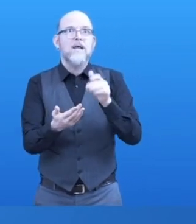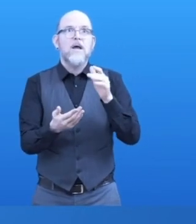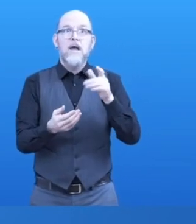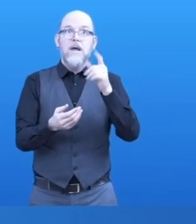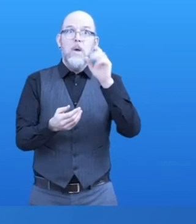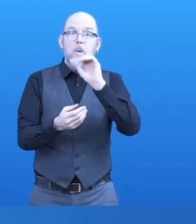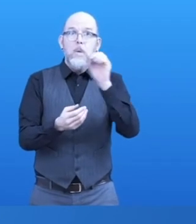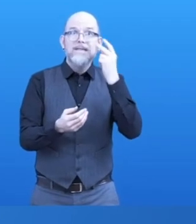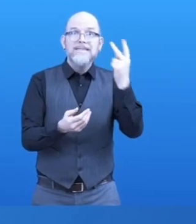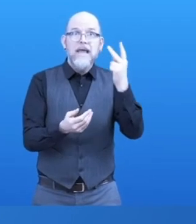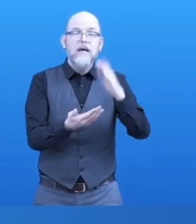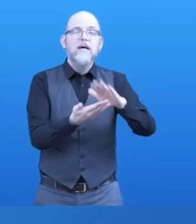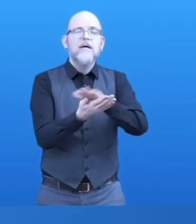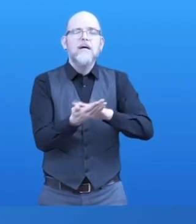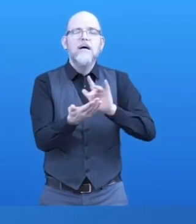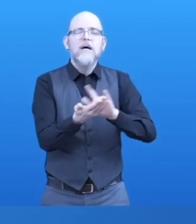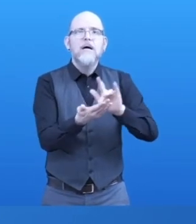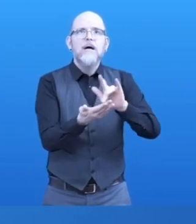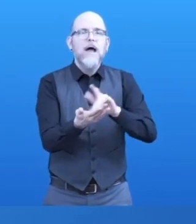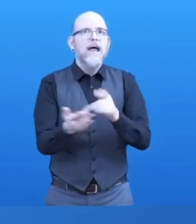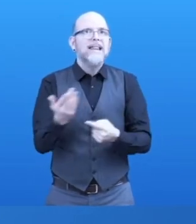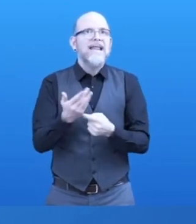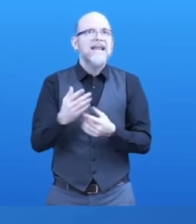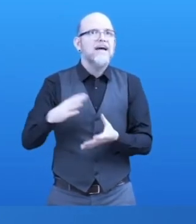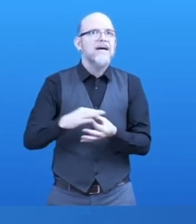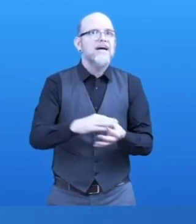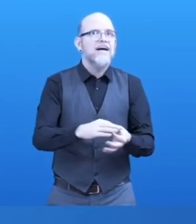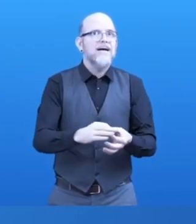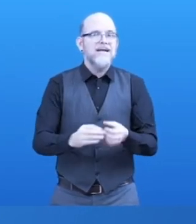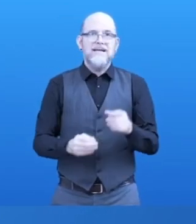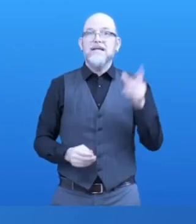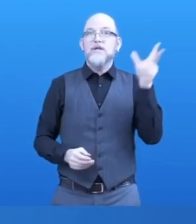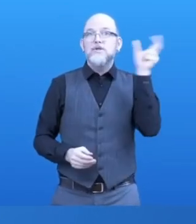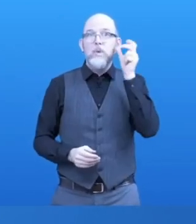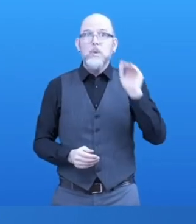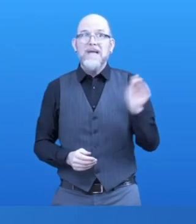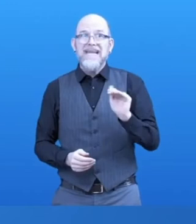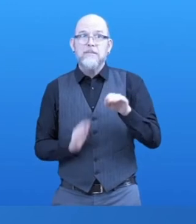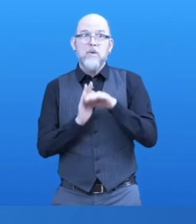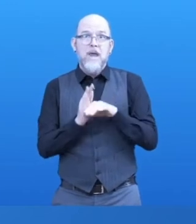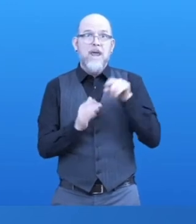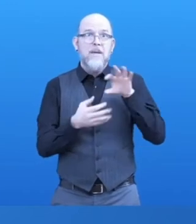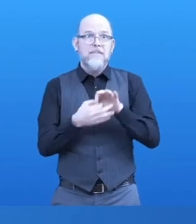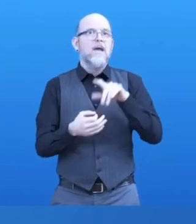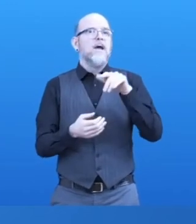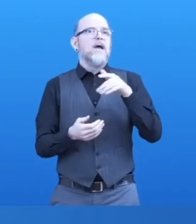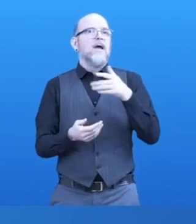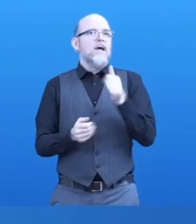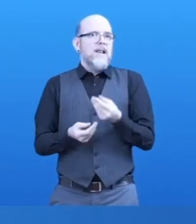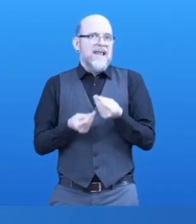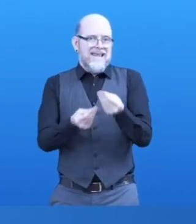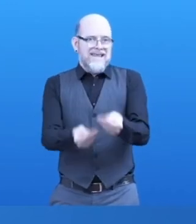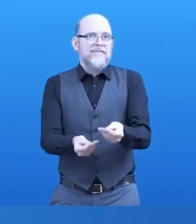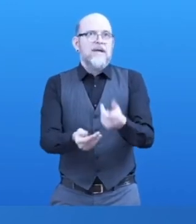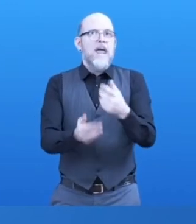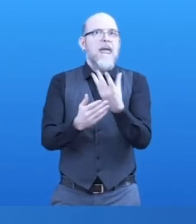gamified e-learning pathway currently includes apps for iOS, for iPads and iPhones, for Android, one